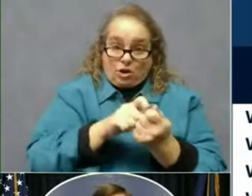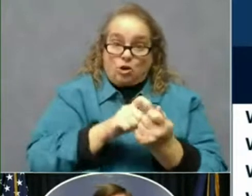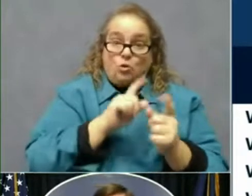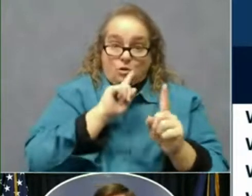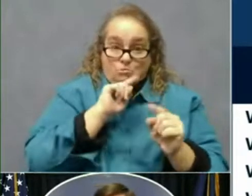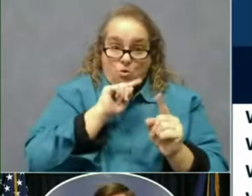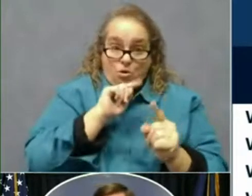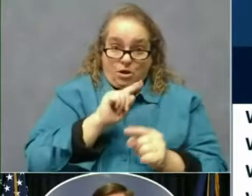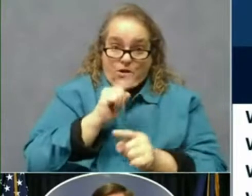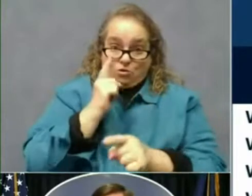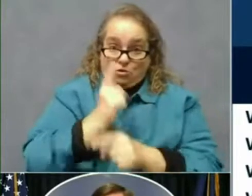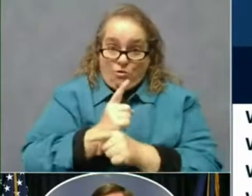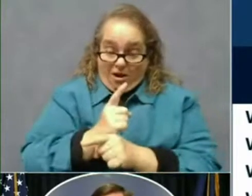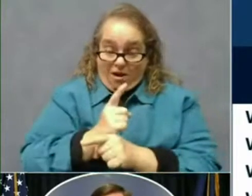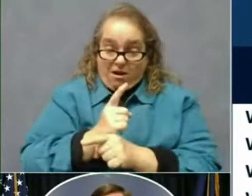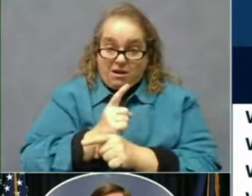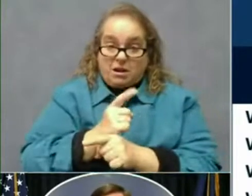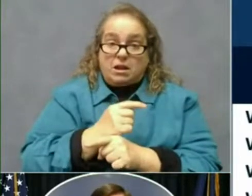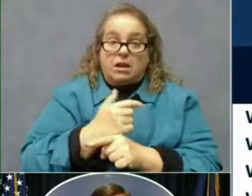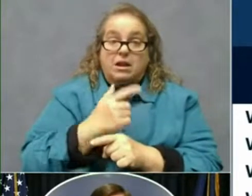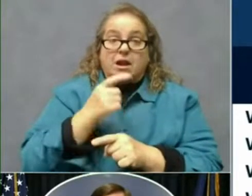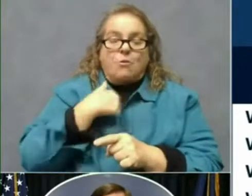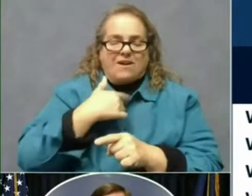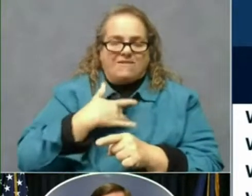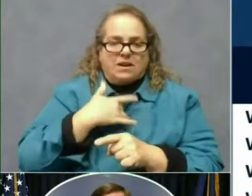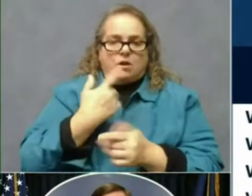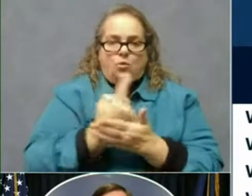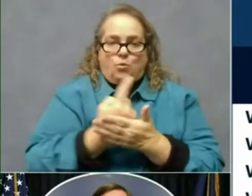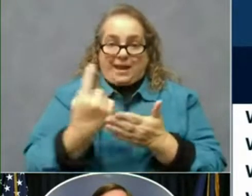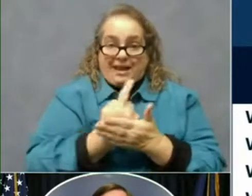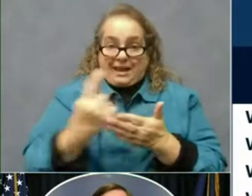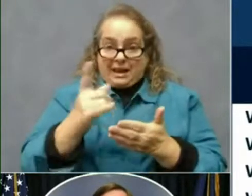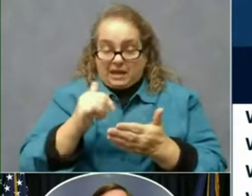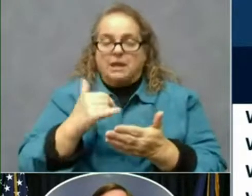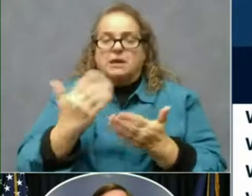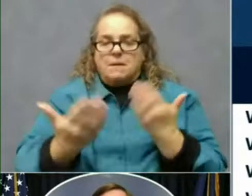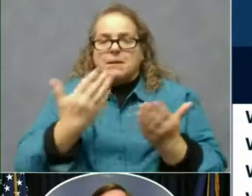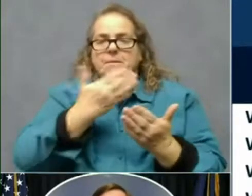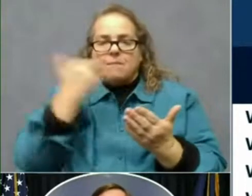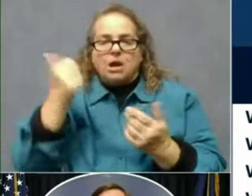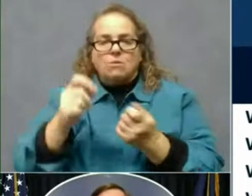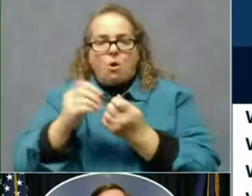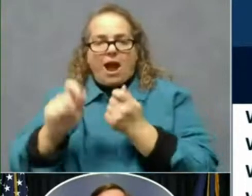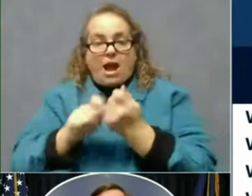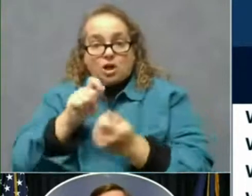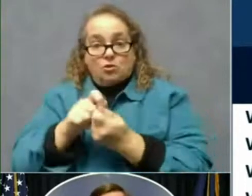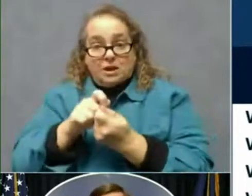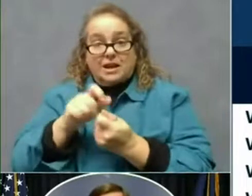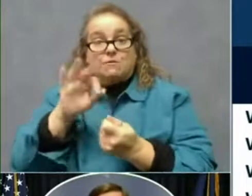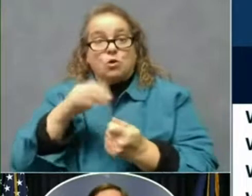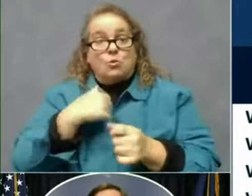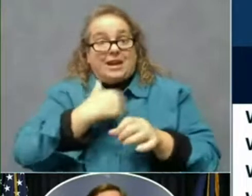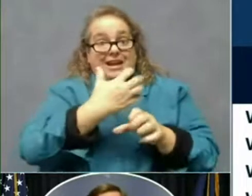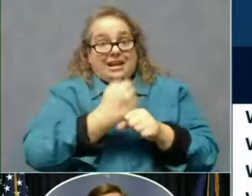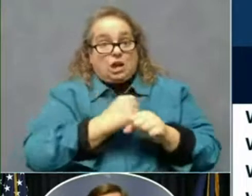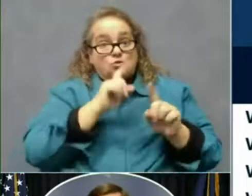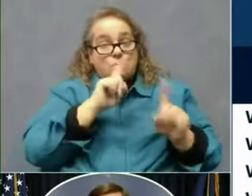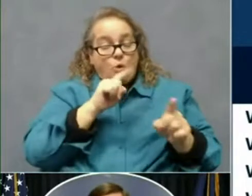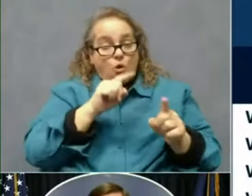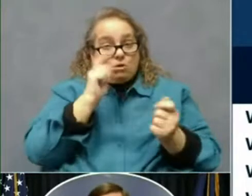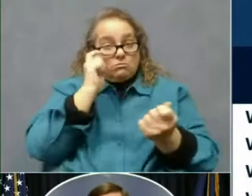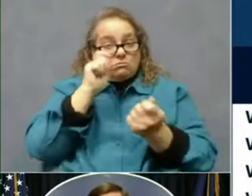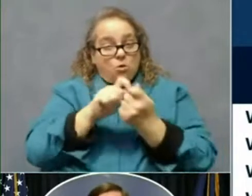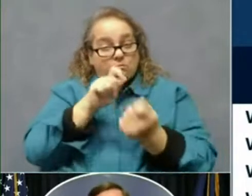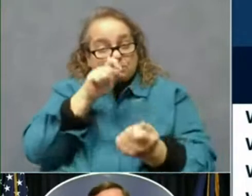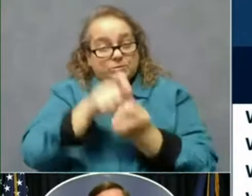We believe if we do it weekly right now, it can be accurate. And the moment we believe that we are getting those reports in within